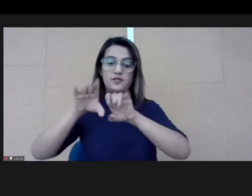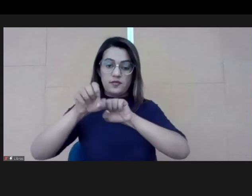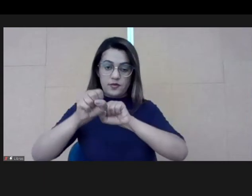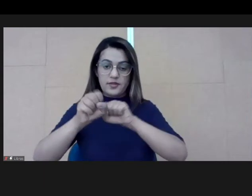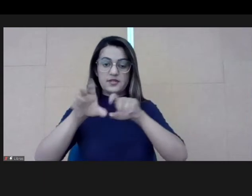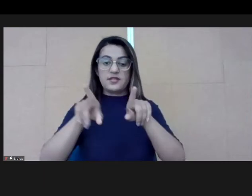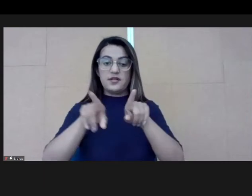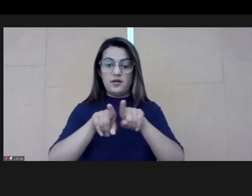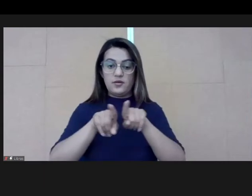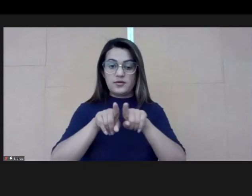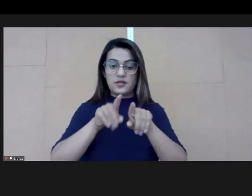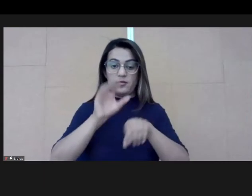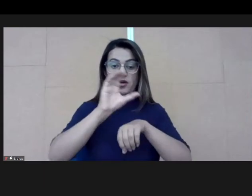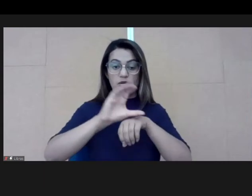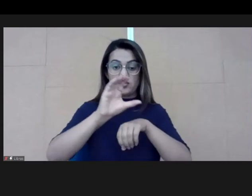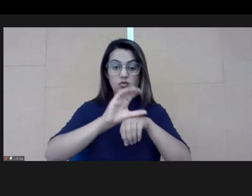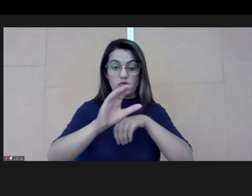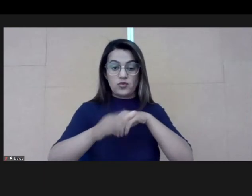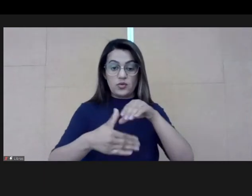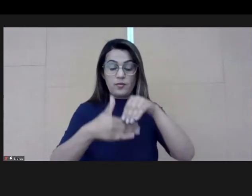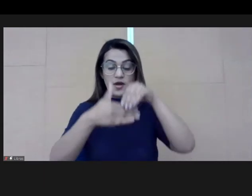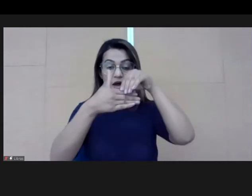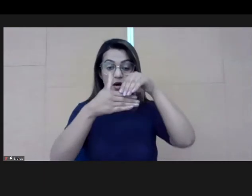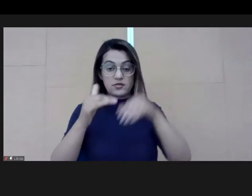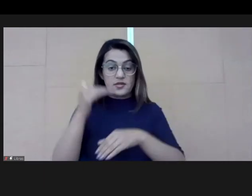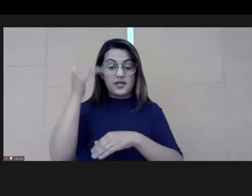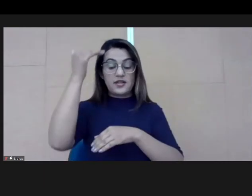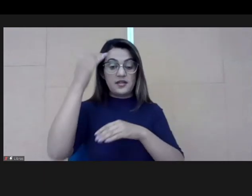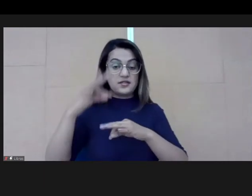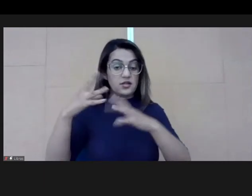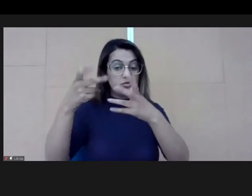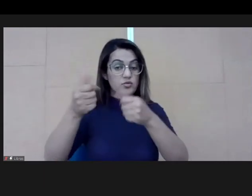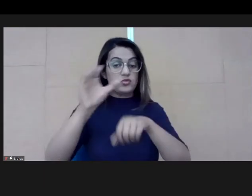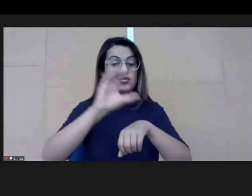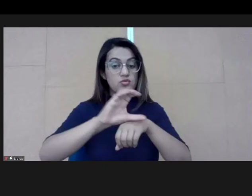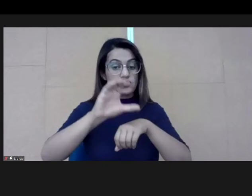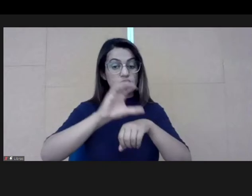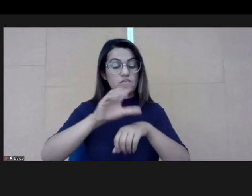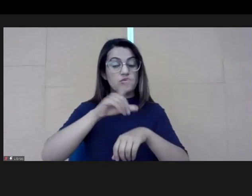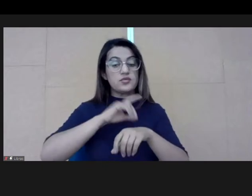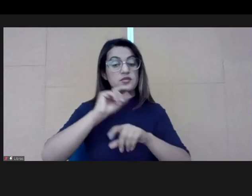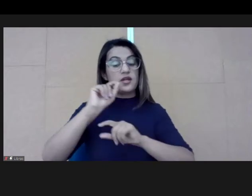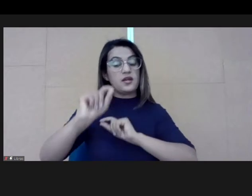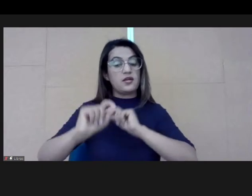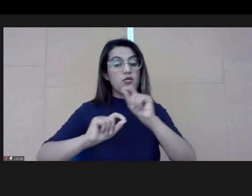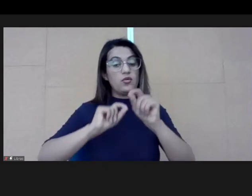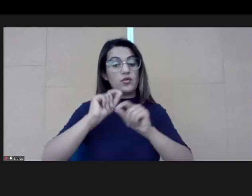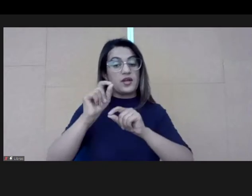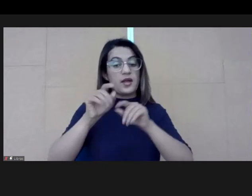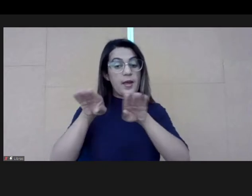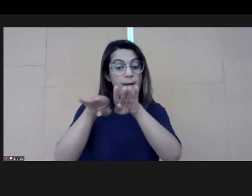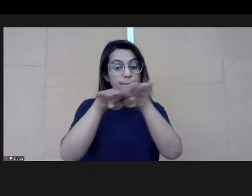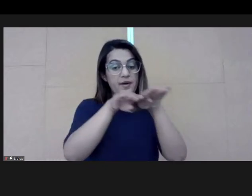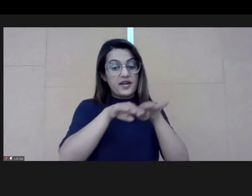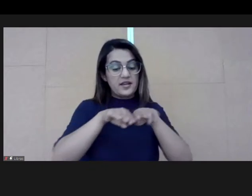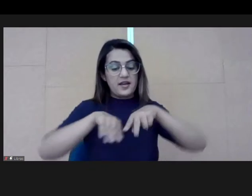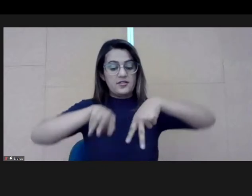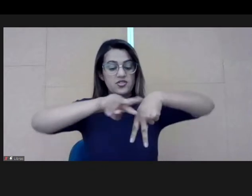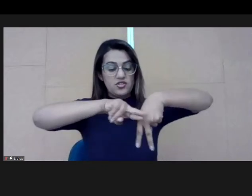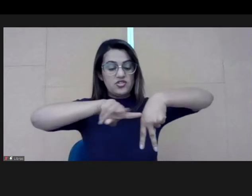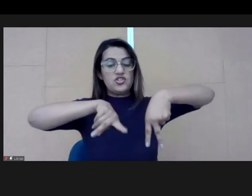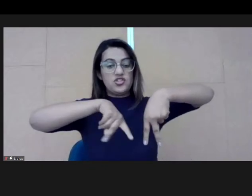actually have inclusion in the next courses in the leadership. They always count on the